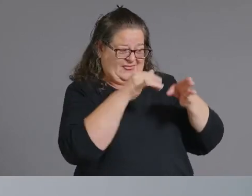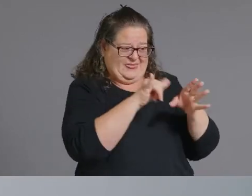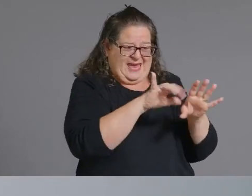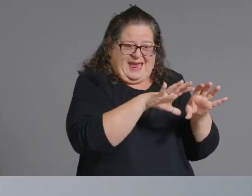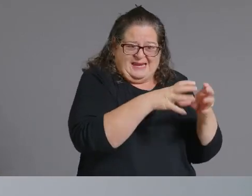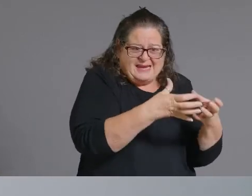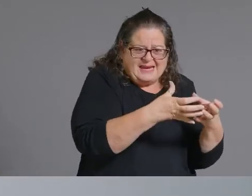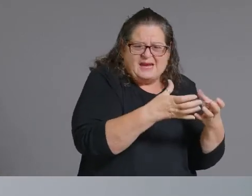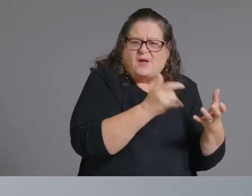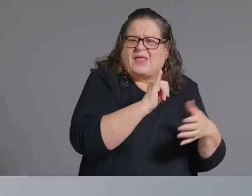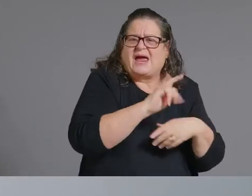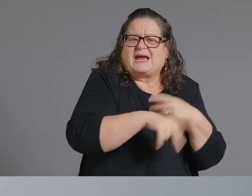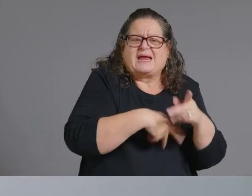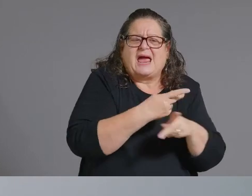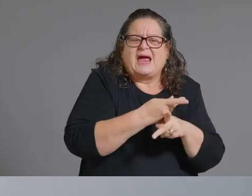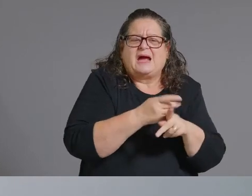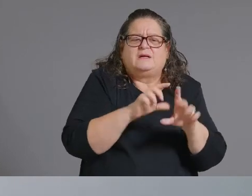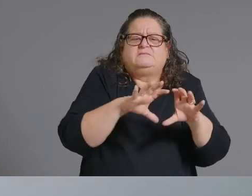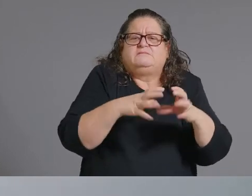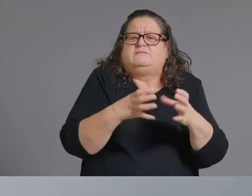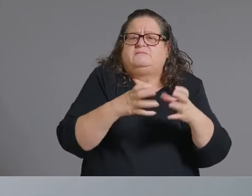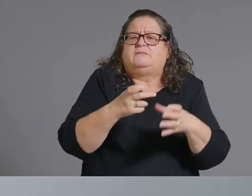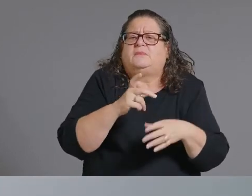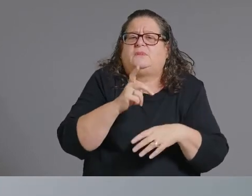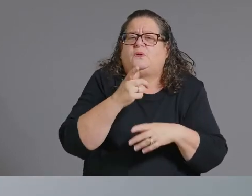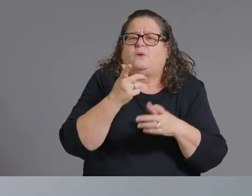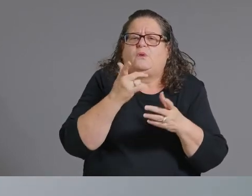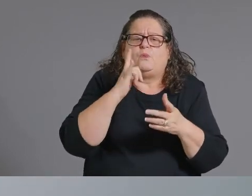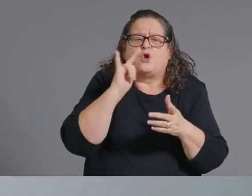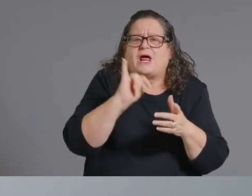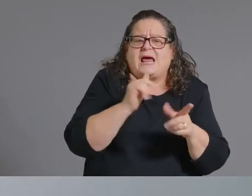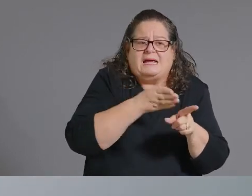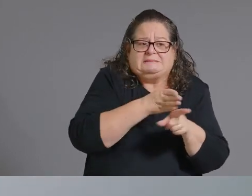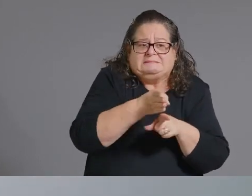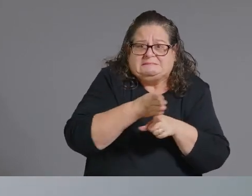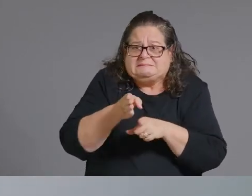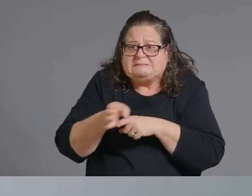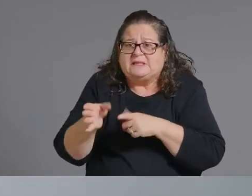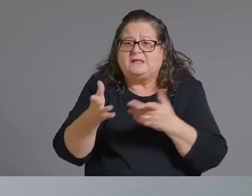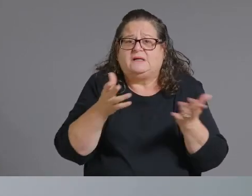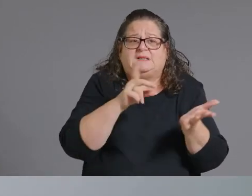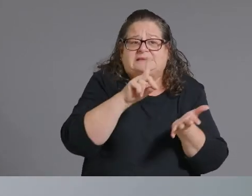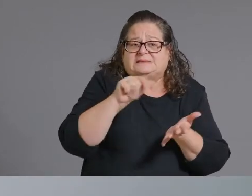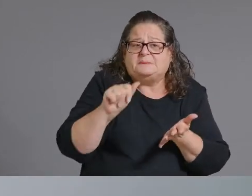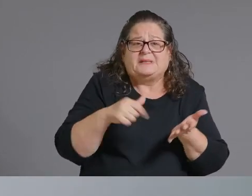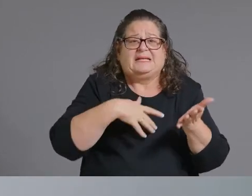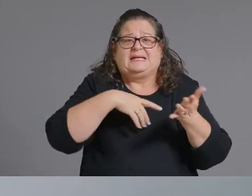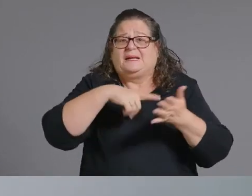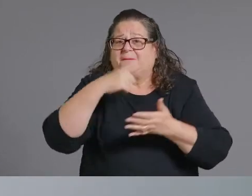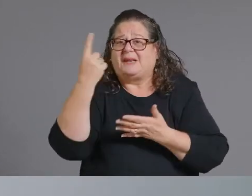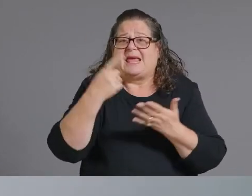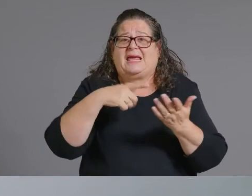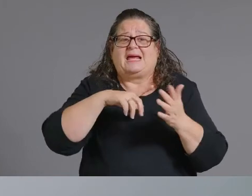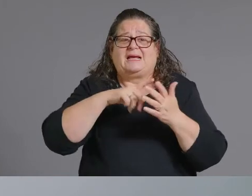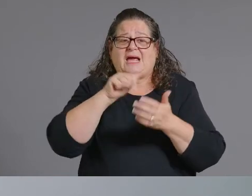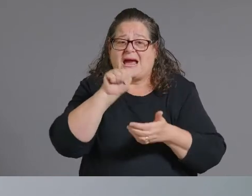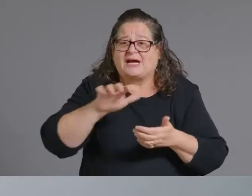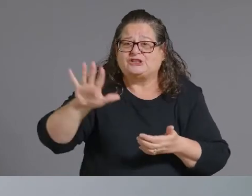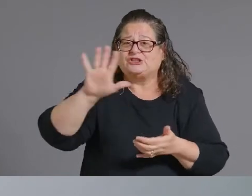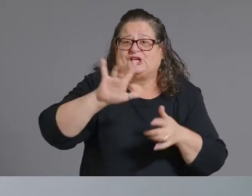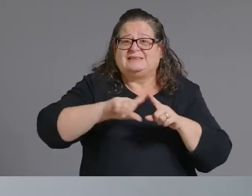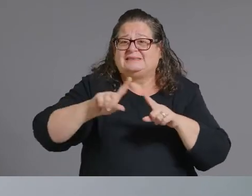geographies yeah so there's a couple of different ways that we're looking at the vaccination data um you know looking at